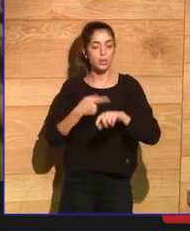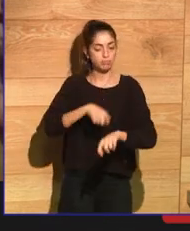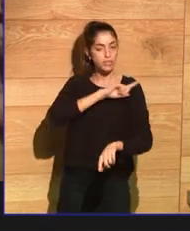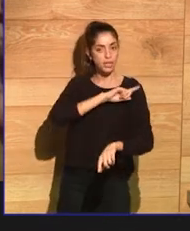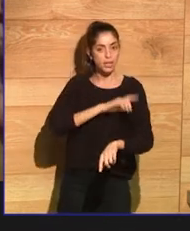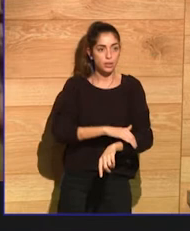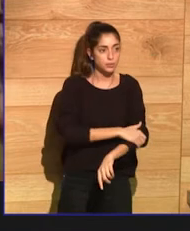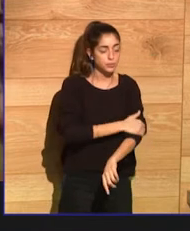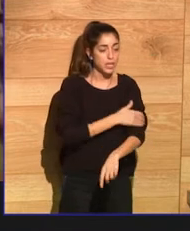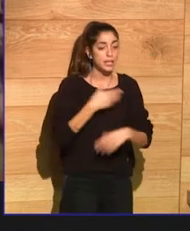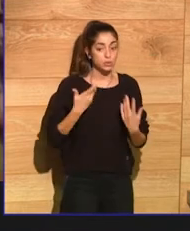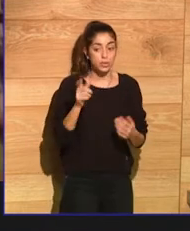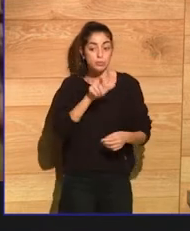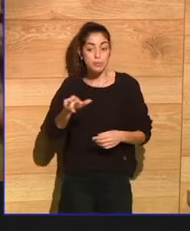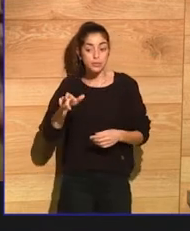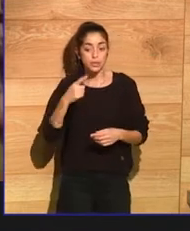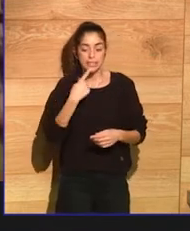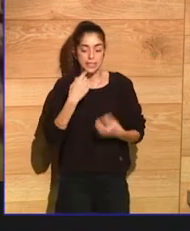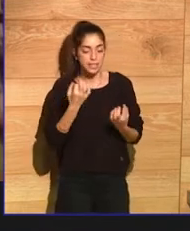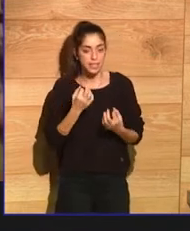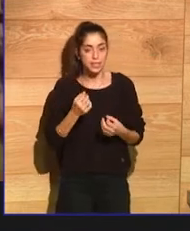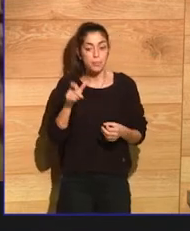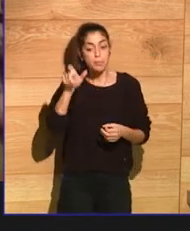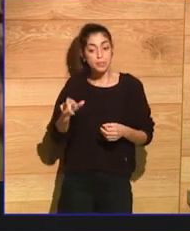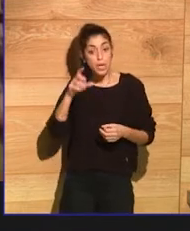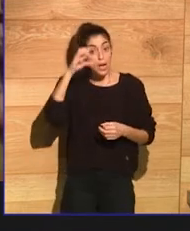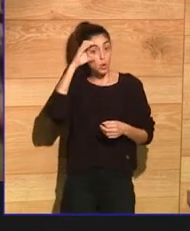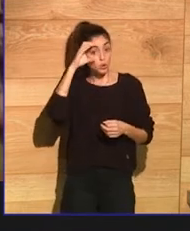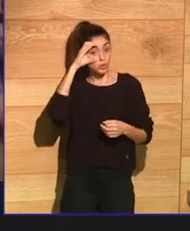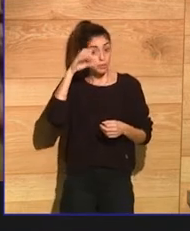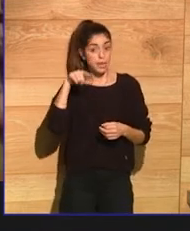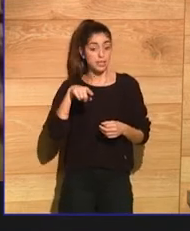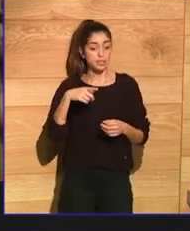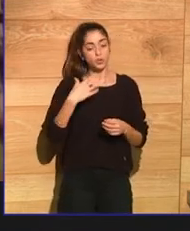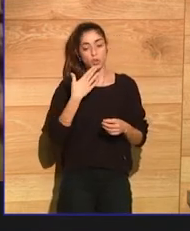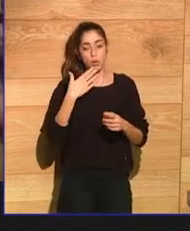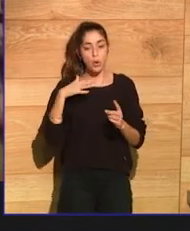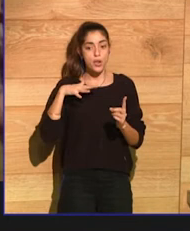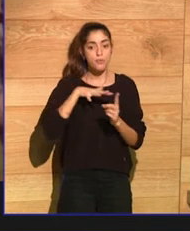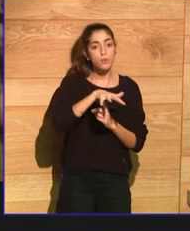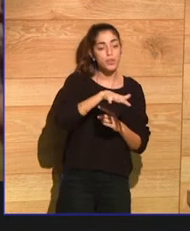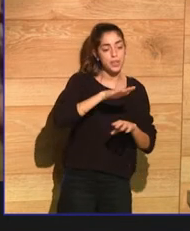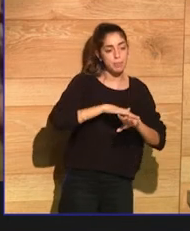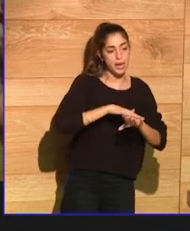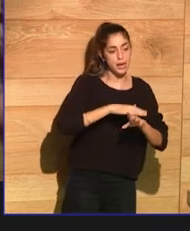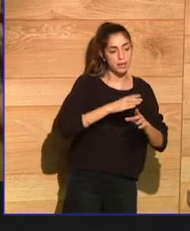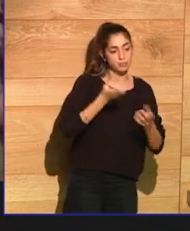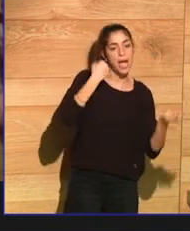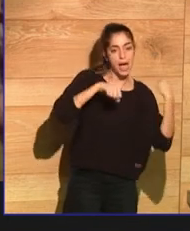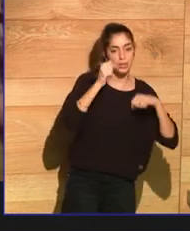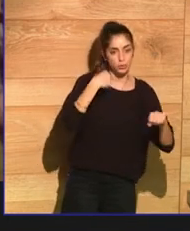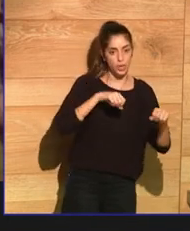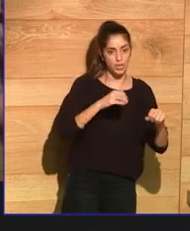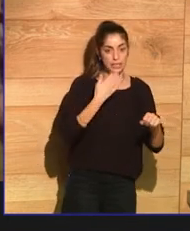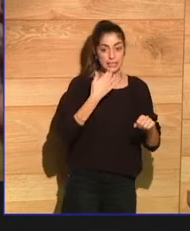I think when people recognize that I'm listening to them tell their ideas or tell their experience, I think they're more likely